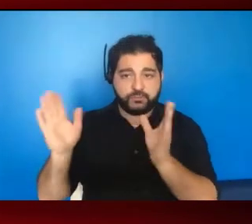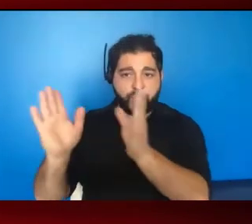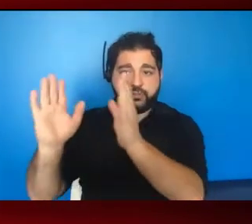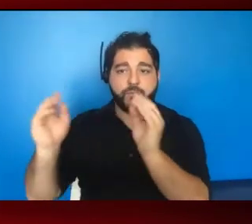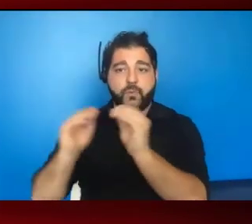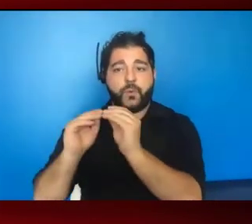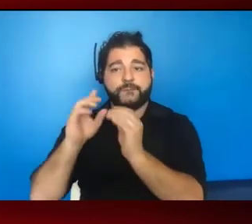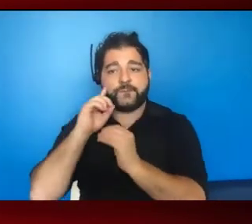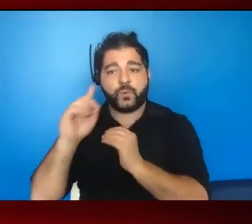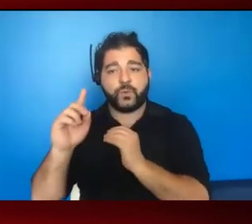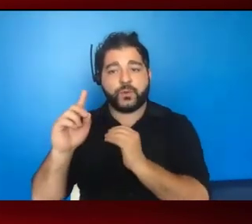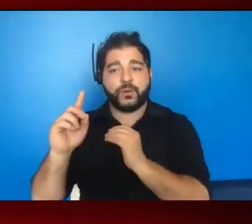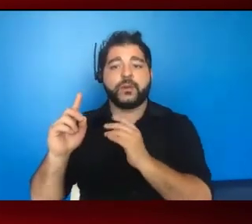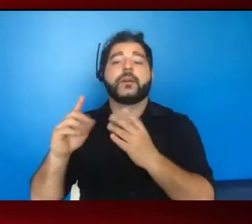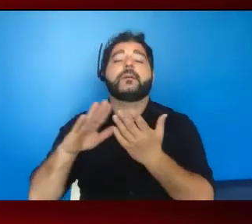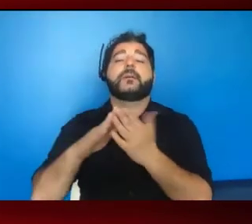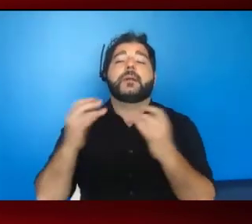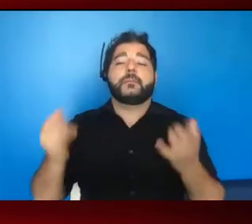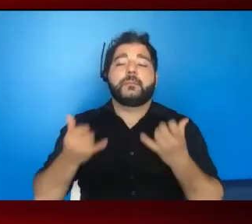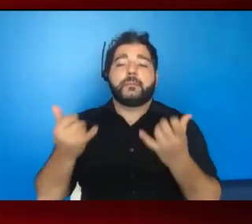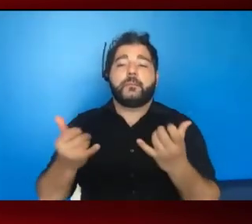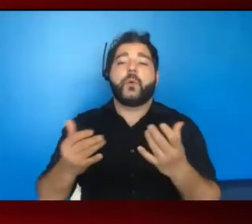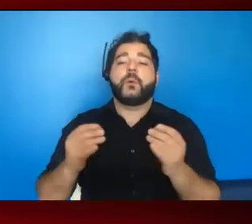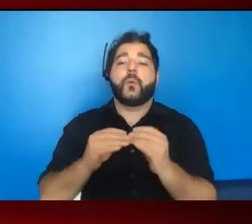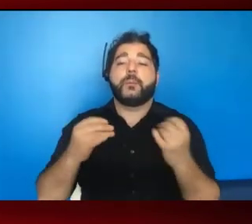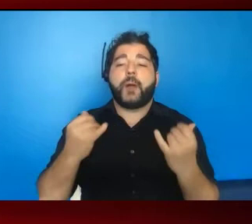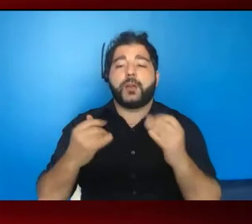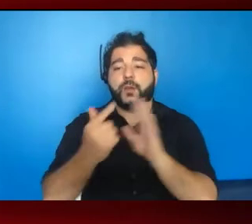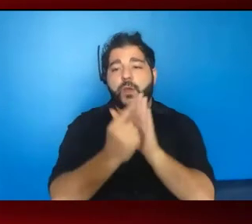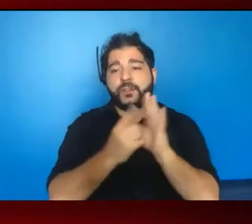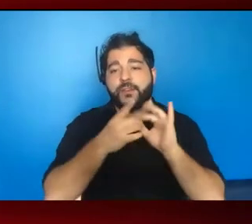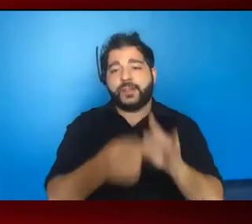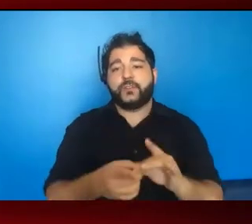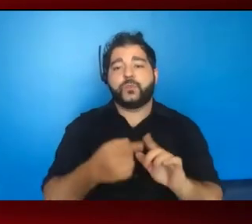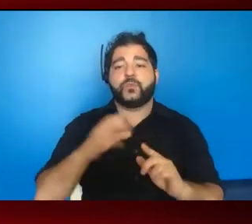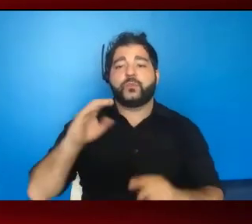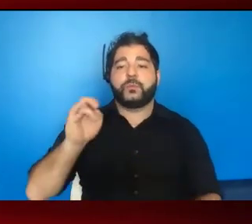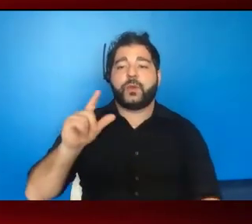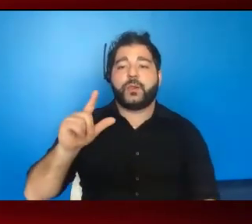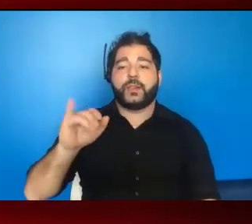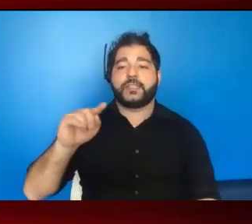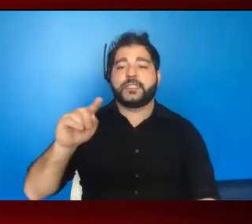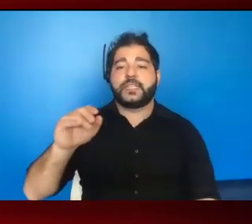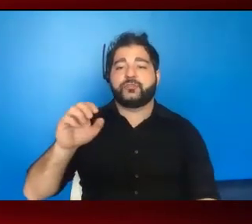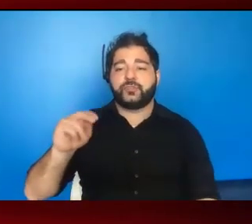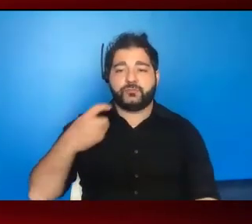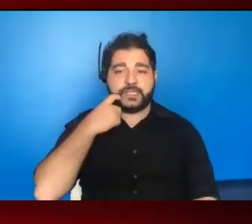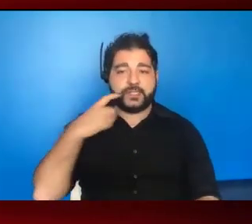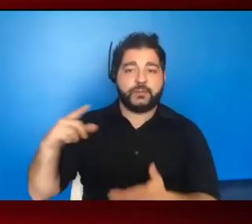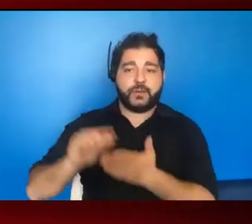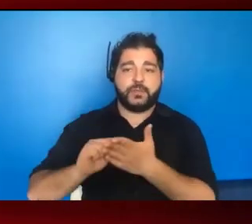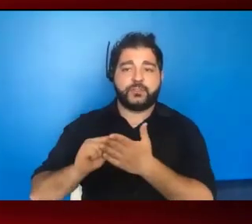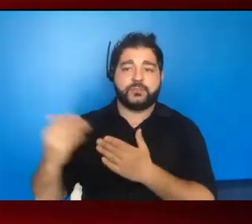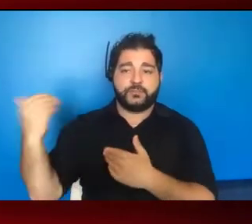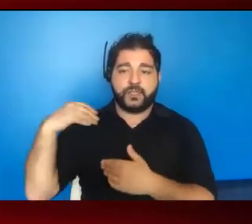modernization of laws that relate to criminalization, we recently published in January